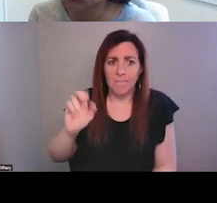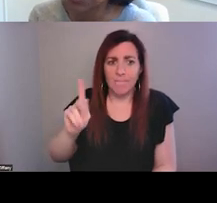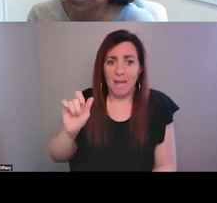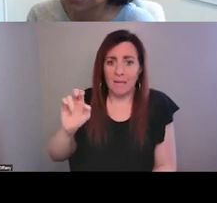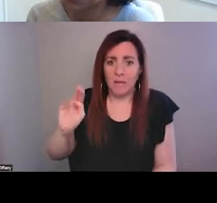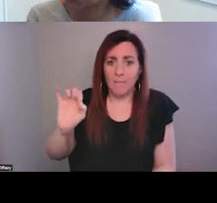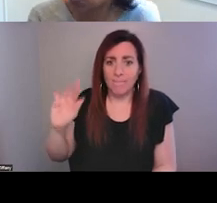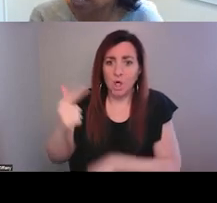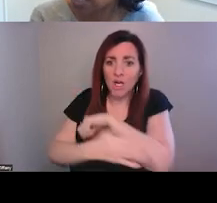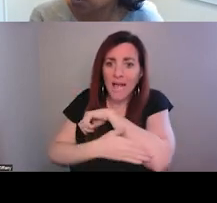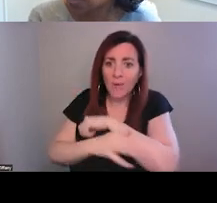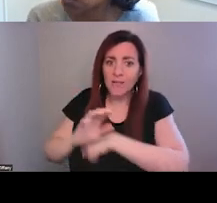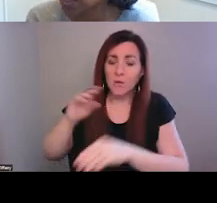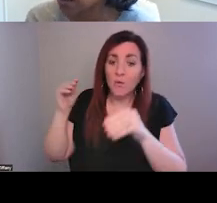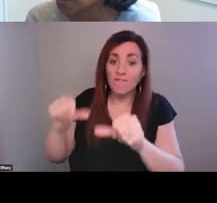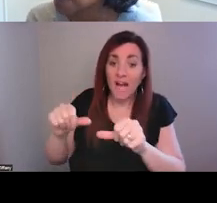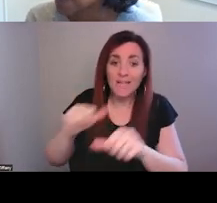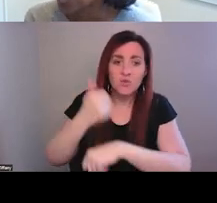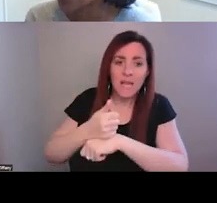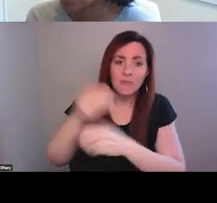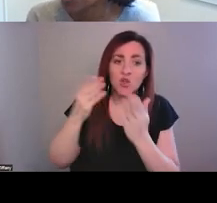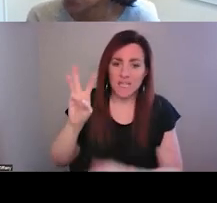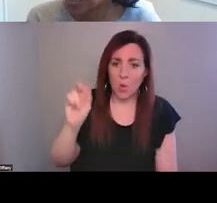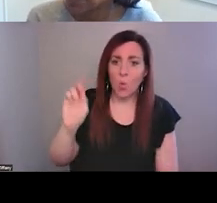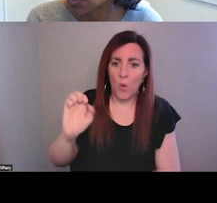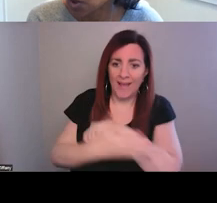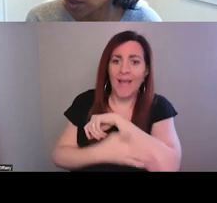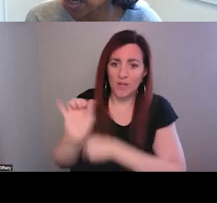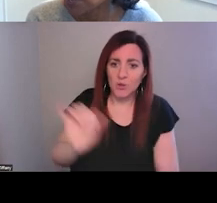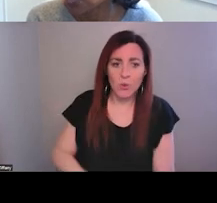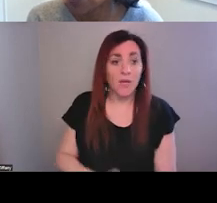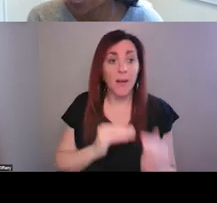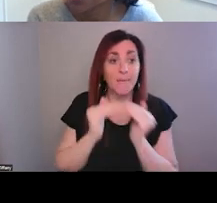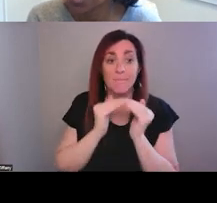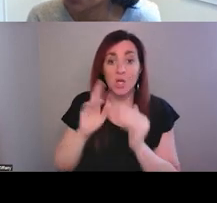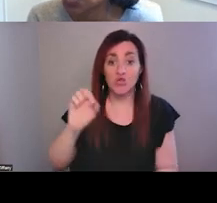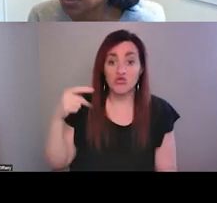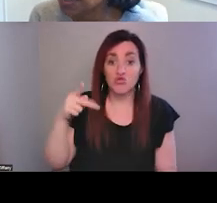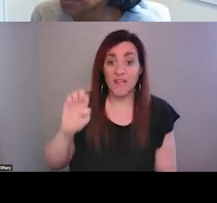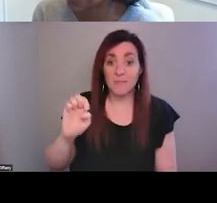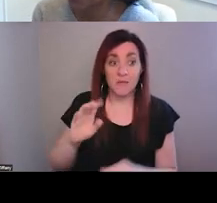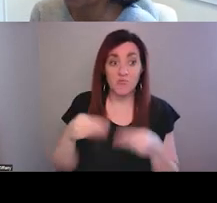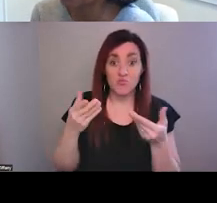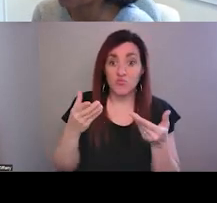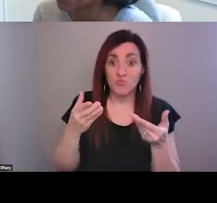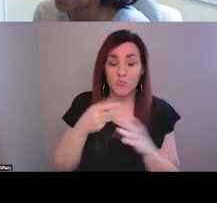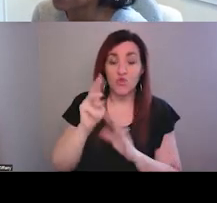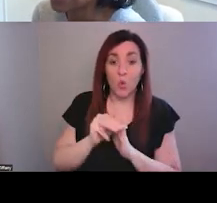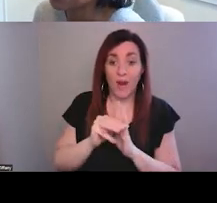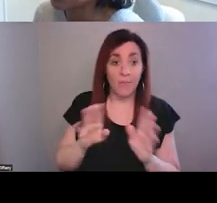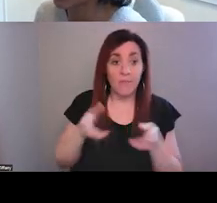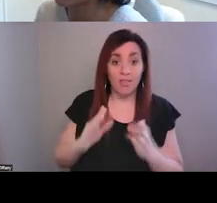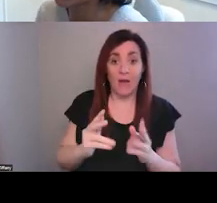those services in Wake County as well. The peer respite program provides up to three to six guests, a